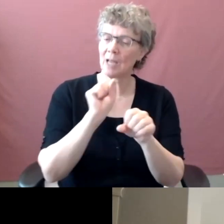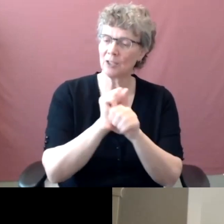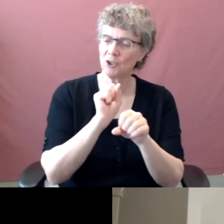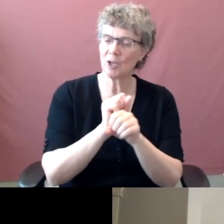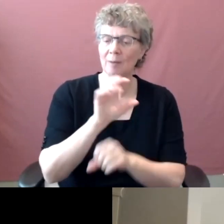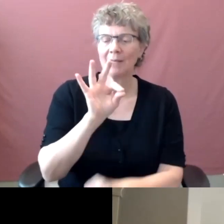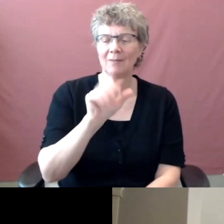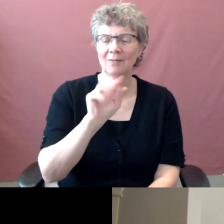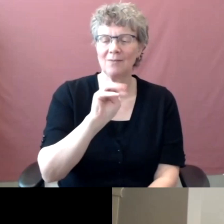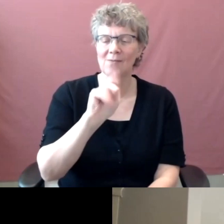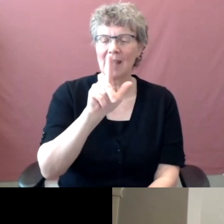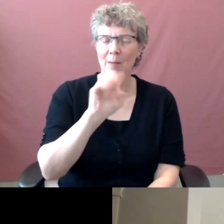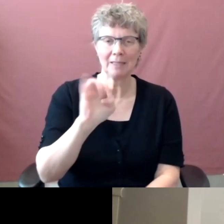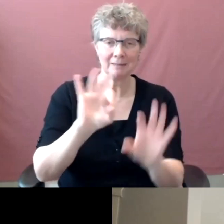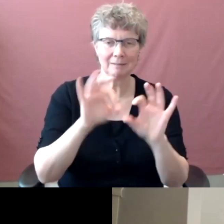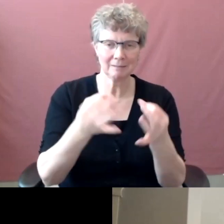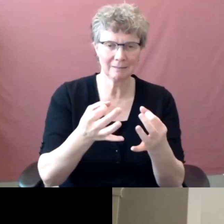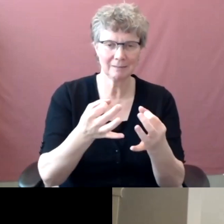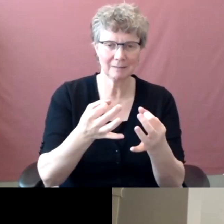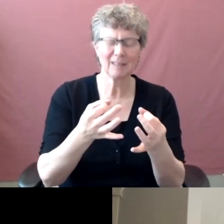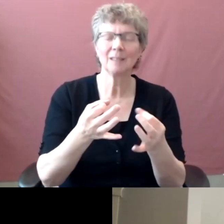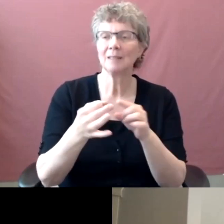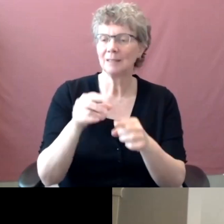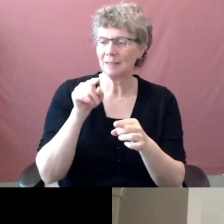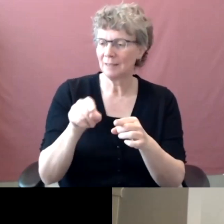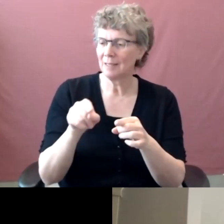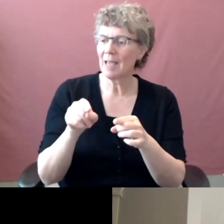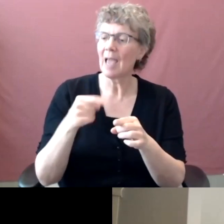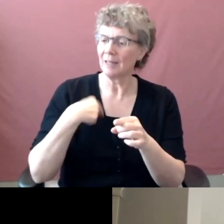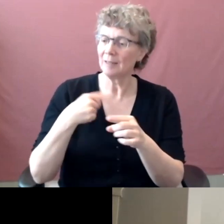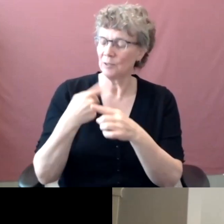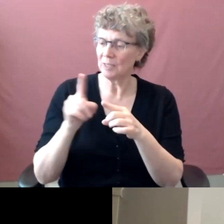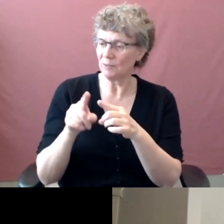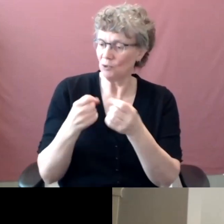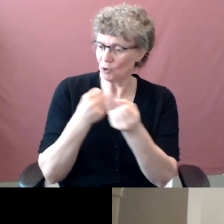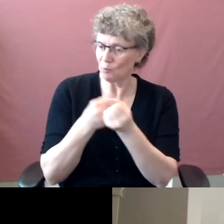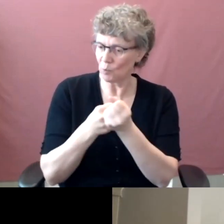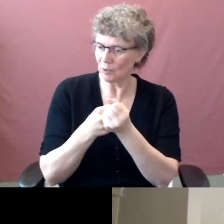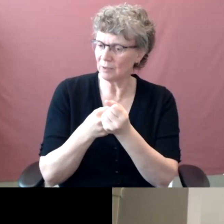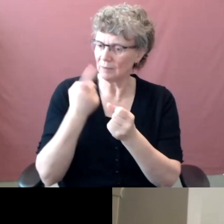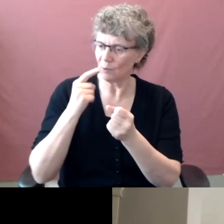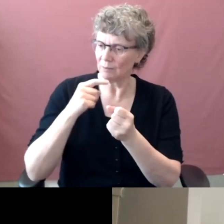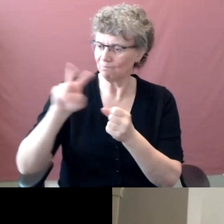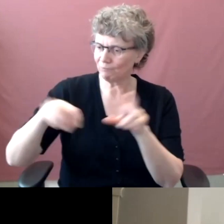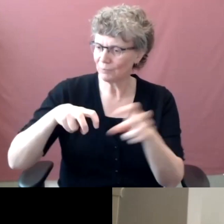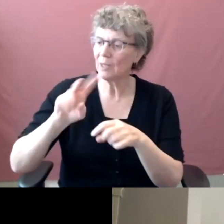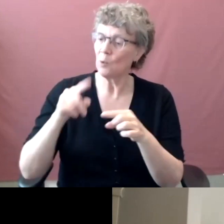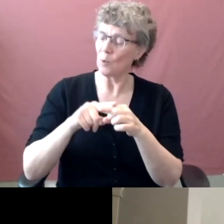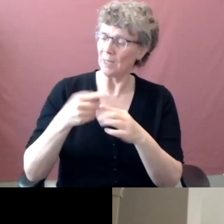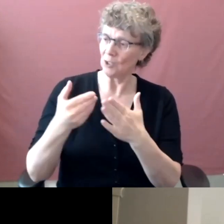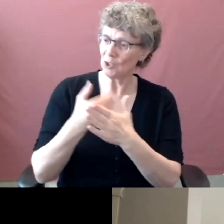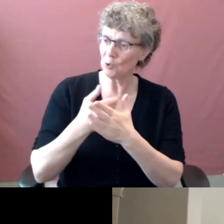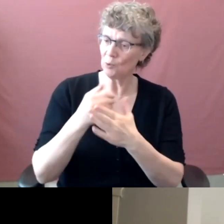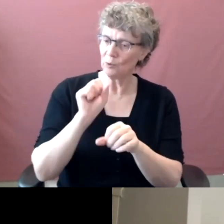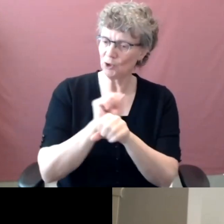required resources to support that. So it depends on what's transitioning, you know, when, and what new job families are created and then the